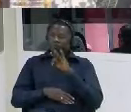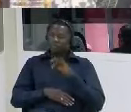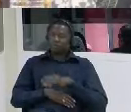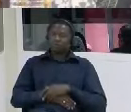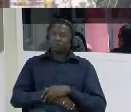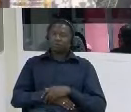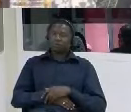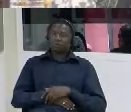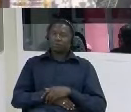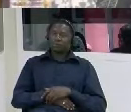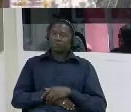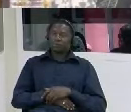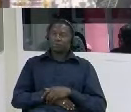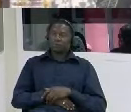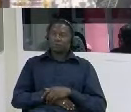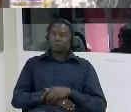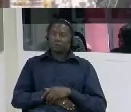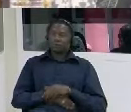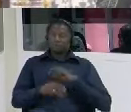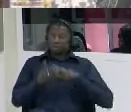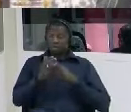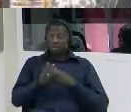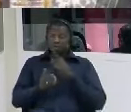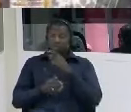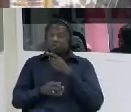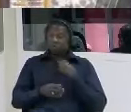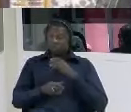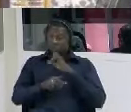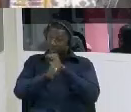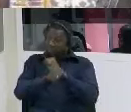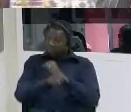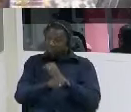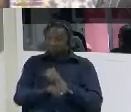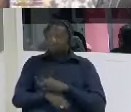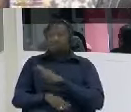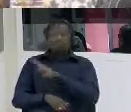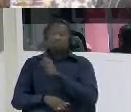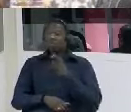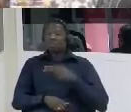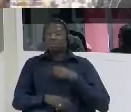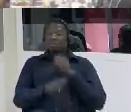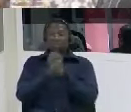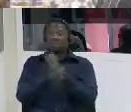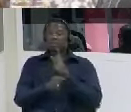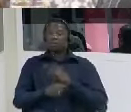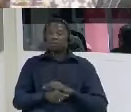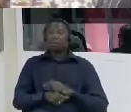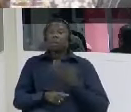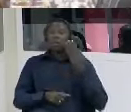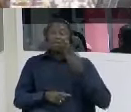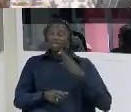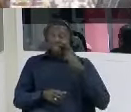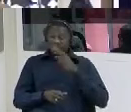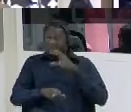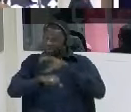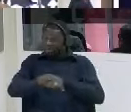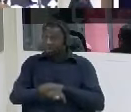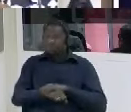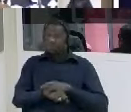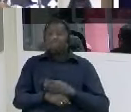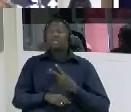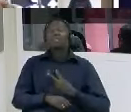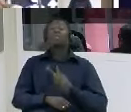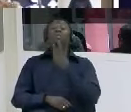attempted he shouted when he shouted the whole area come out then these people boarded their car and right went away